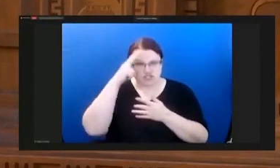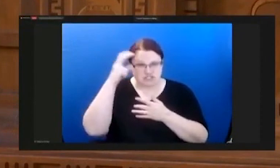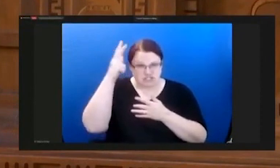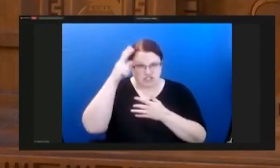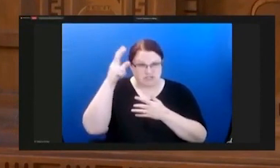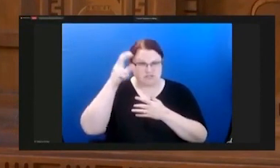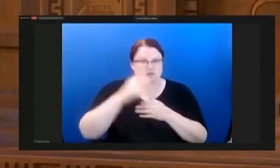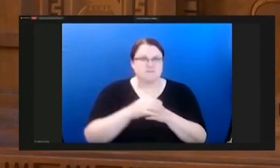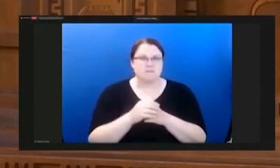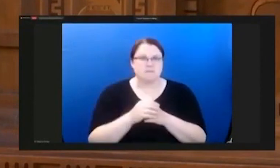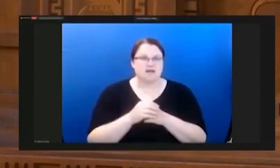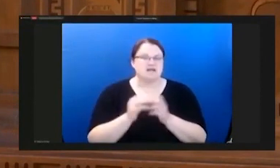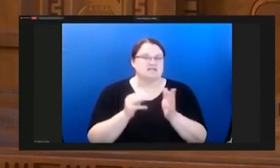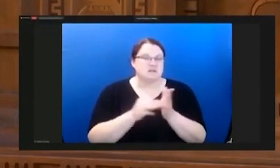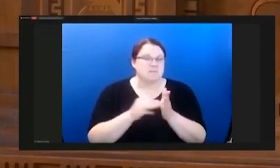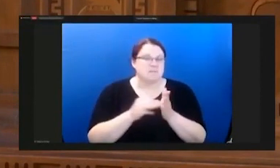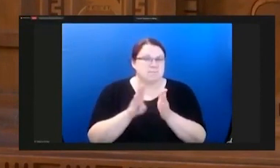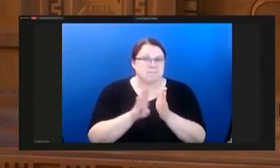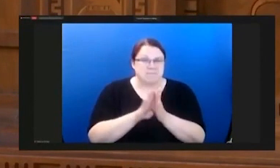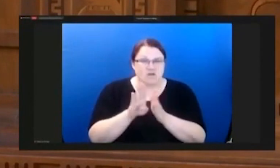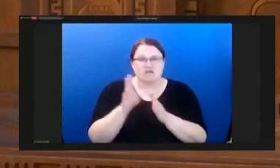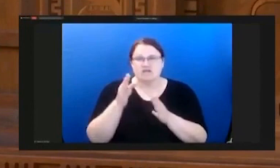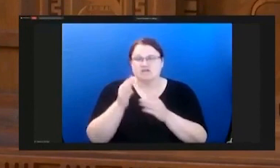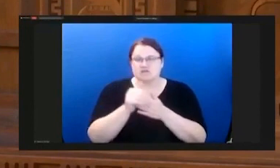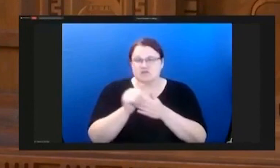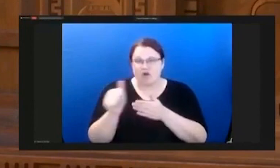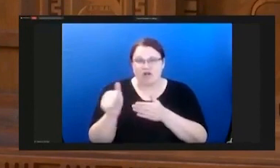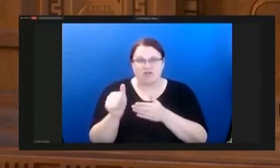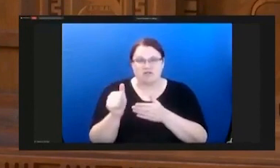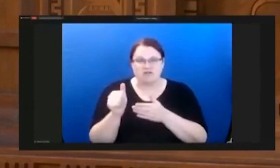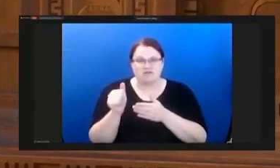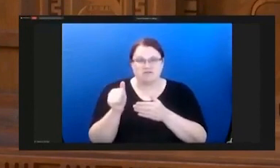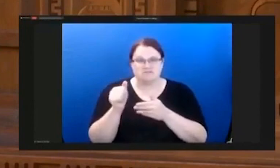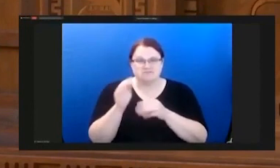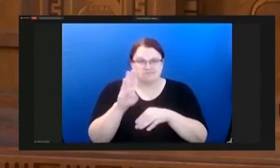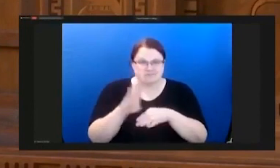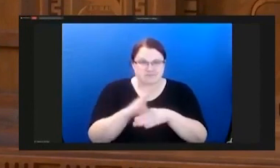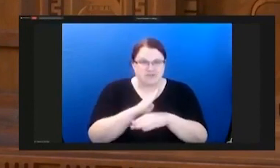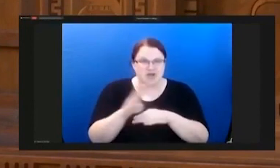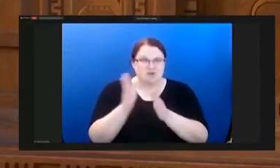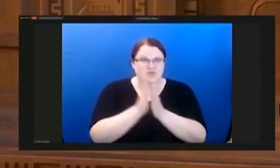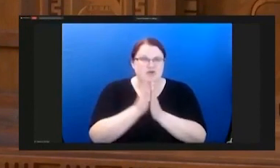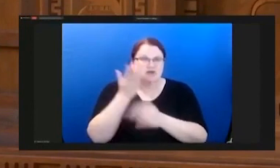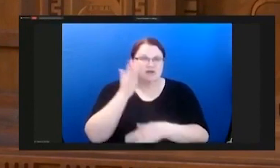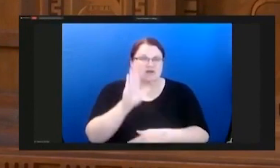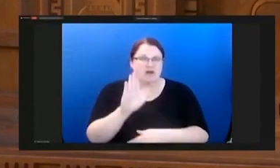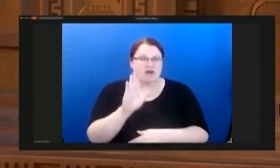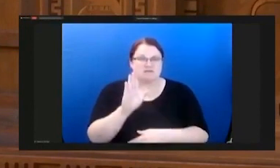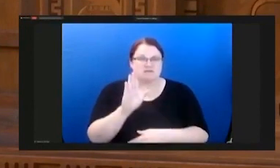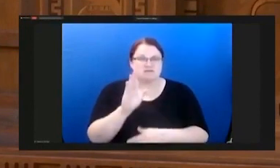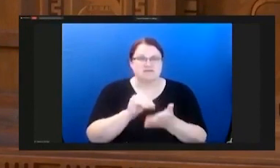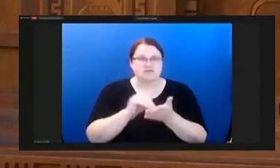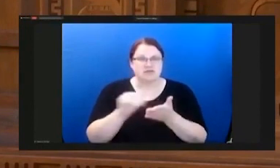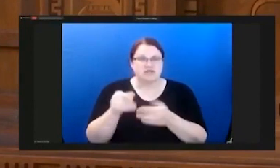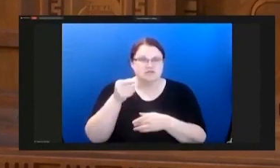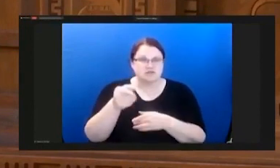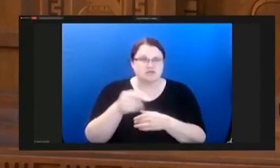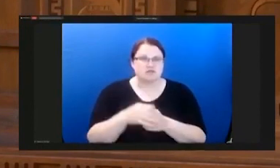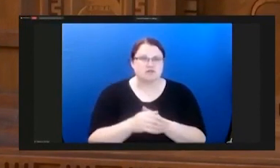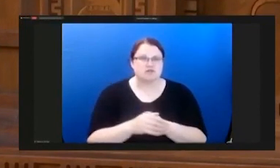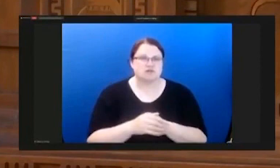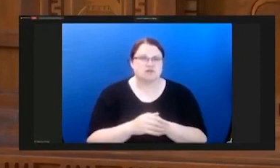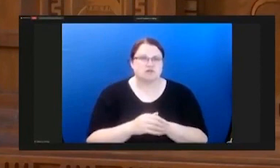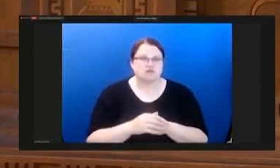billion dollar enterprise. I pray that God will grant you repentance and you would not thwart the